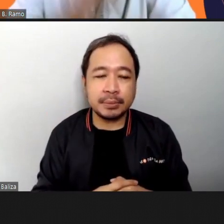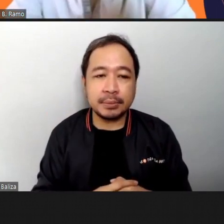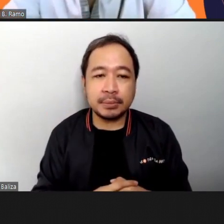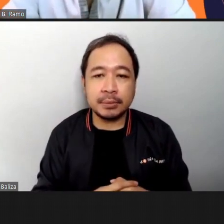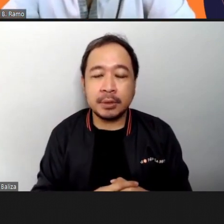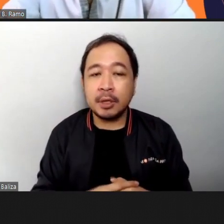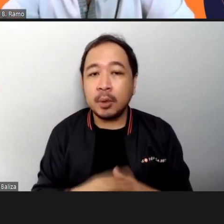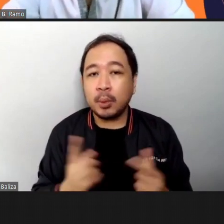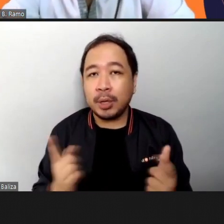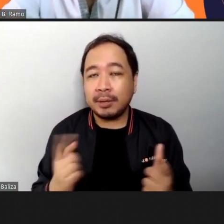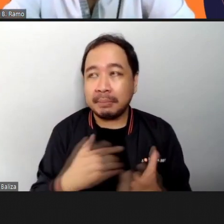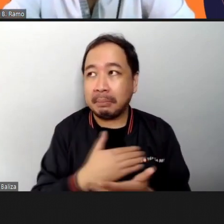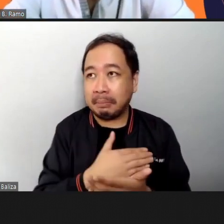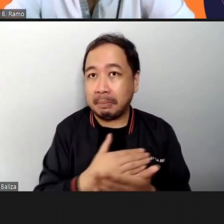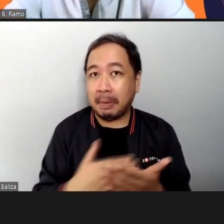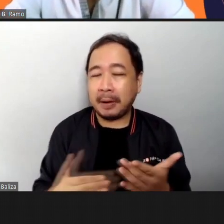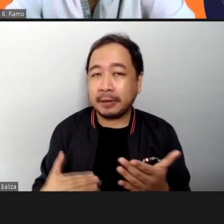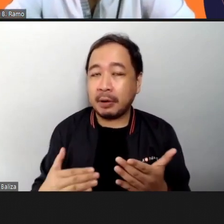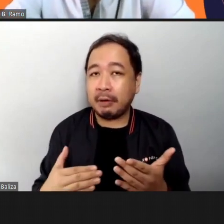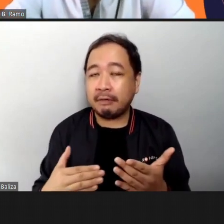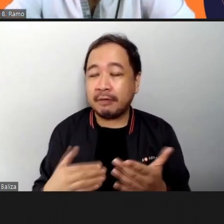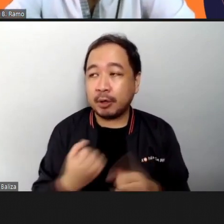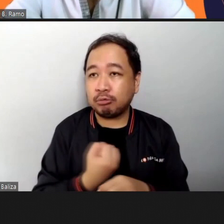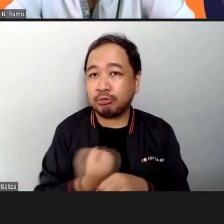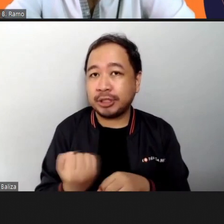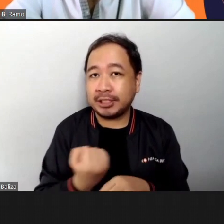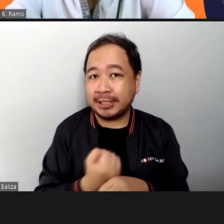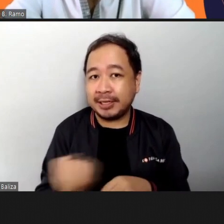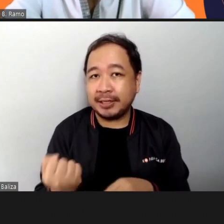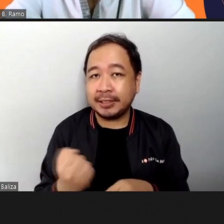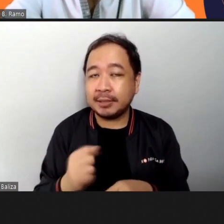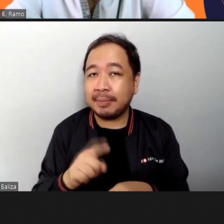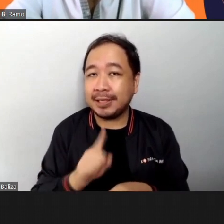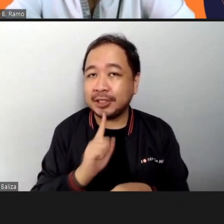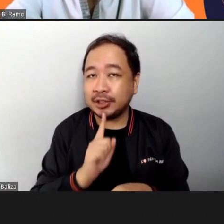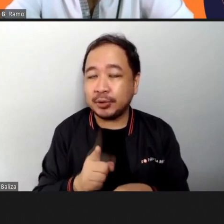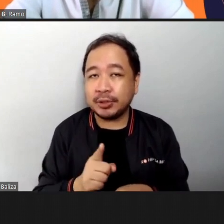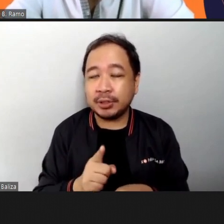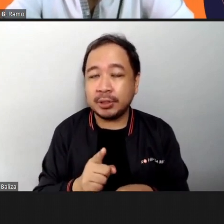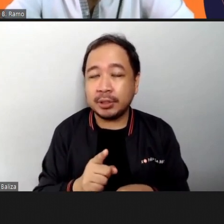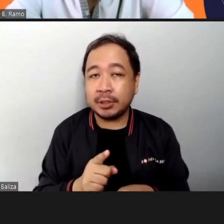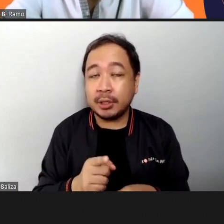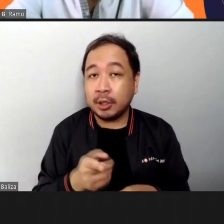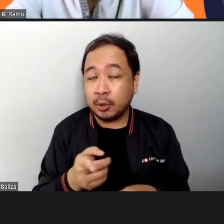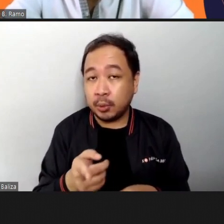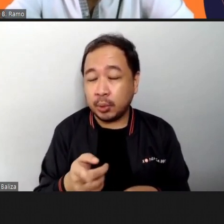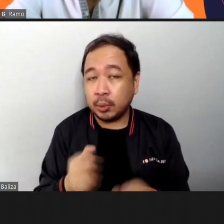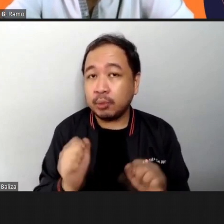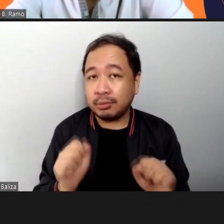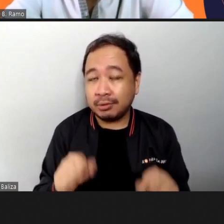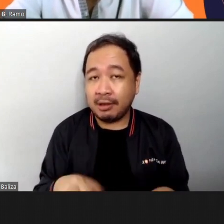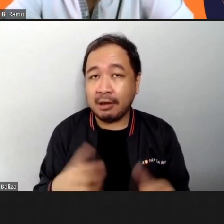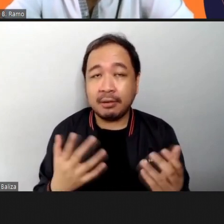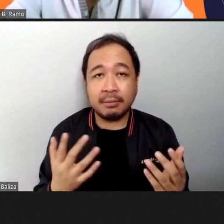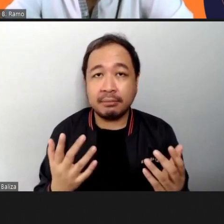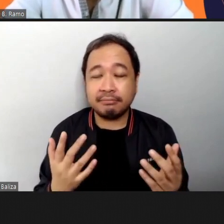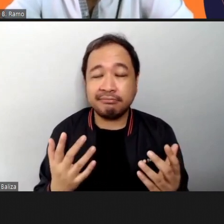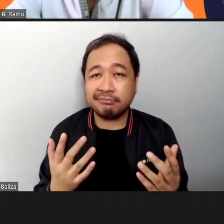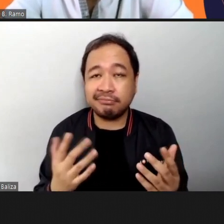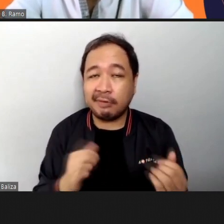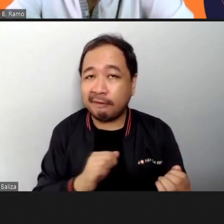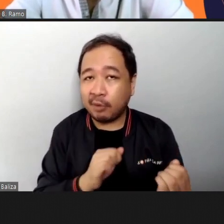resilience is of course making sure that you're able to deal with whatever